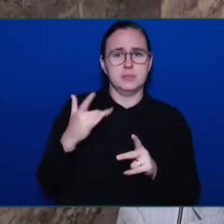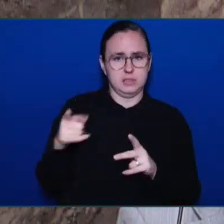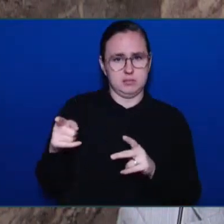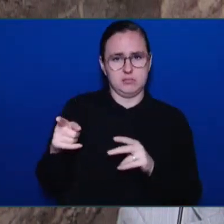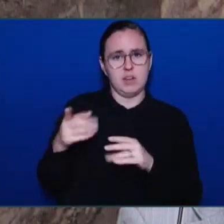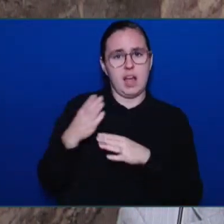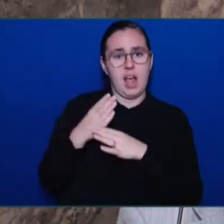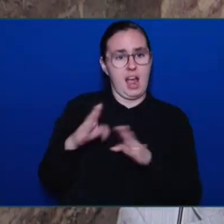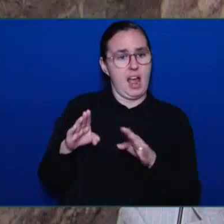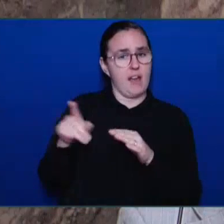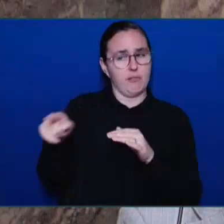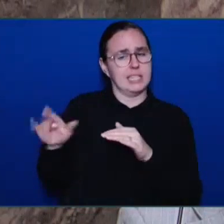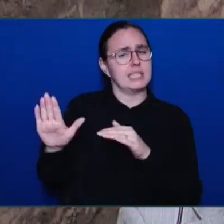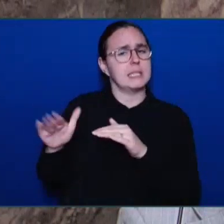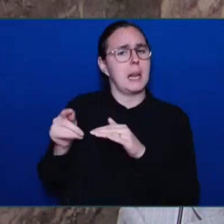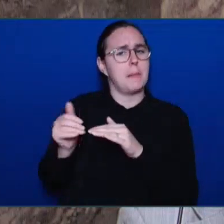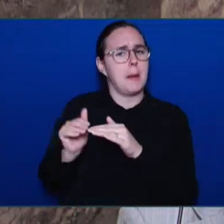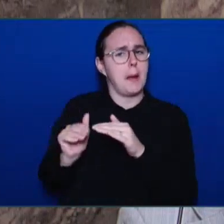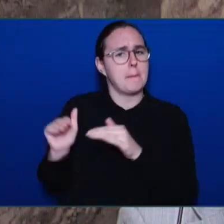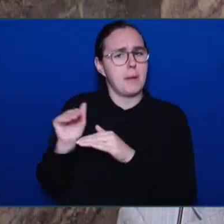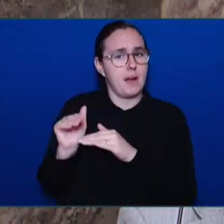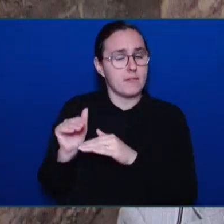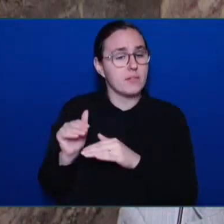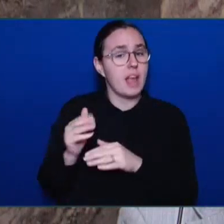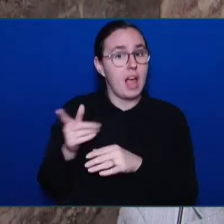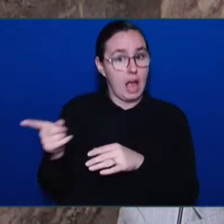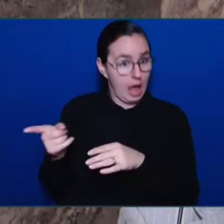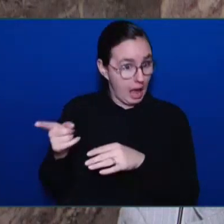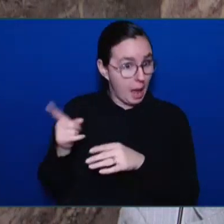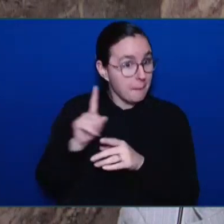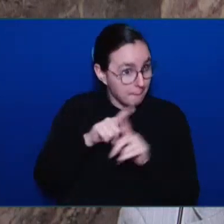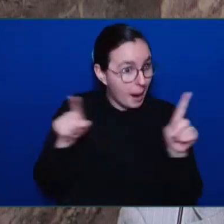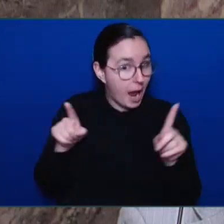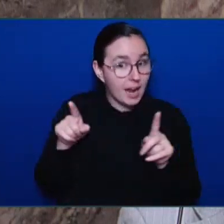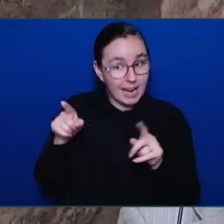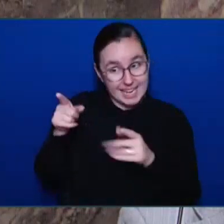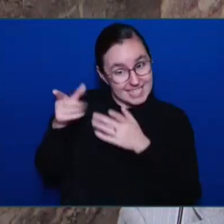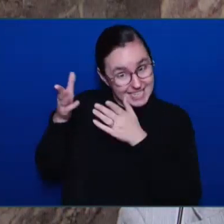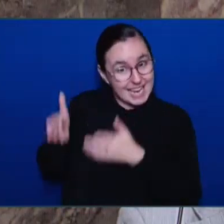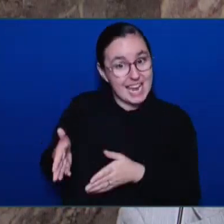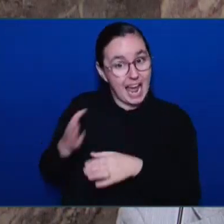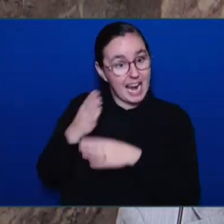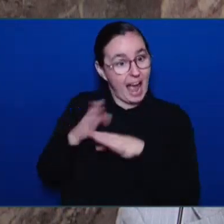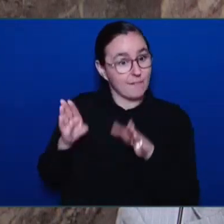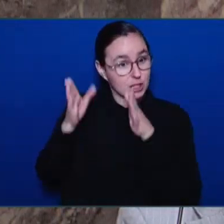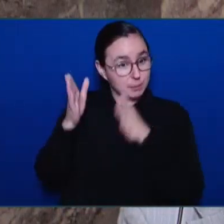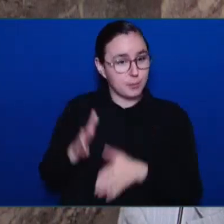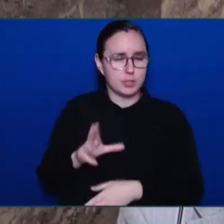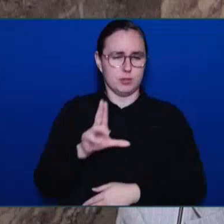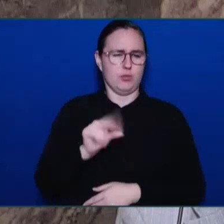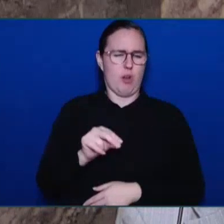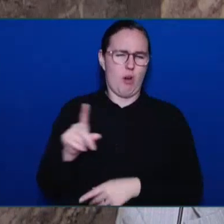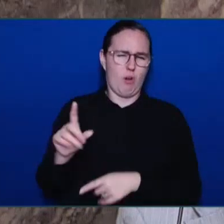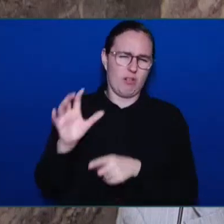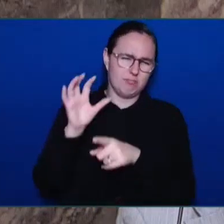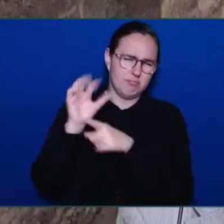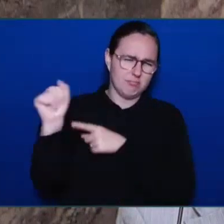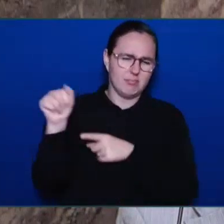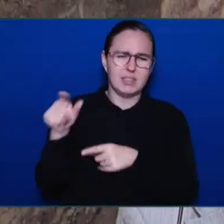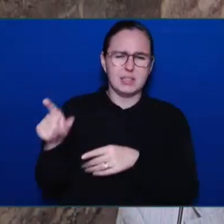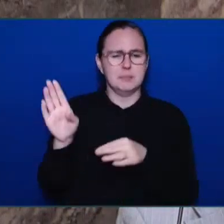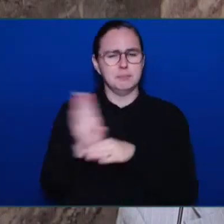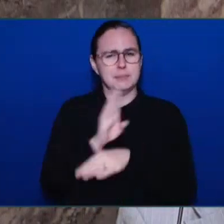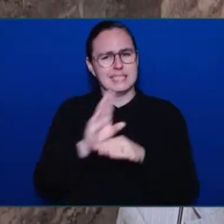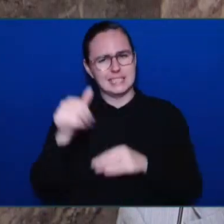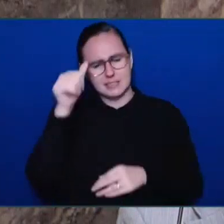He was a businessman, a realtor, a champion, snowmobiler, a sport hall of famer, Kelowna city